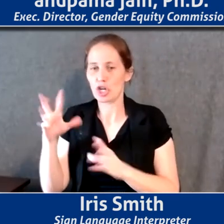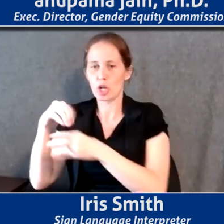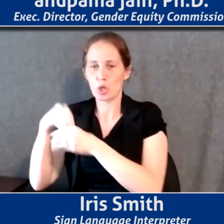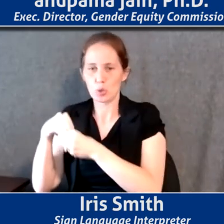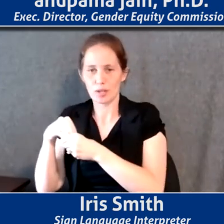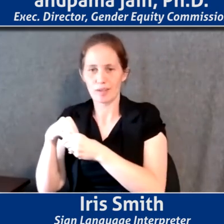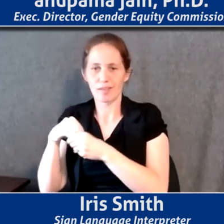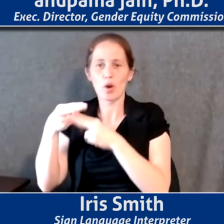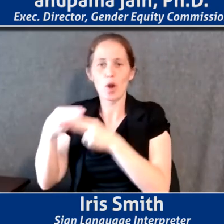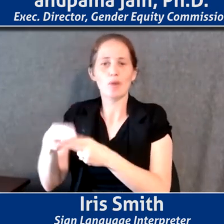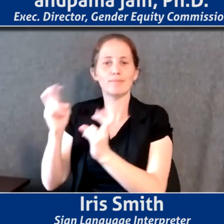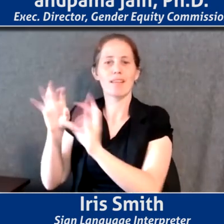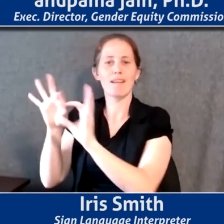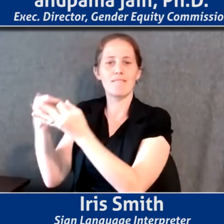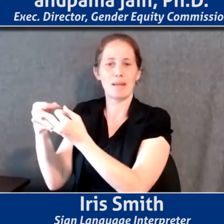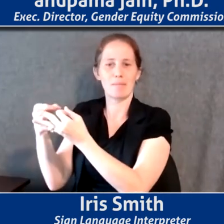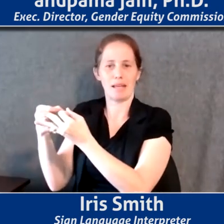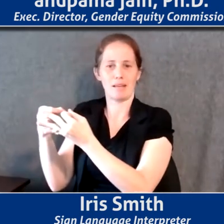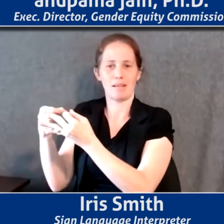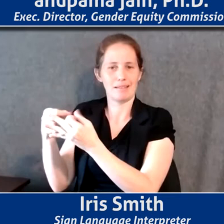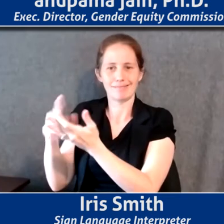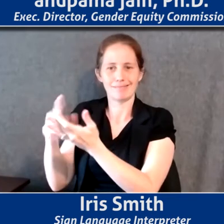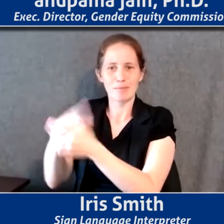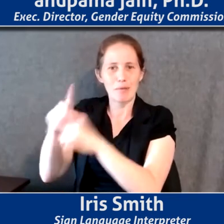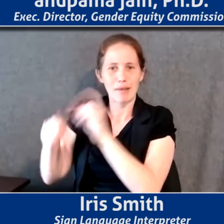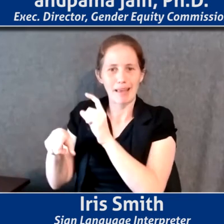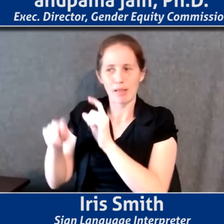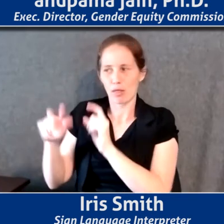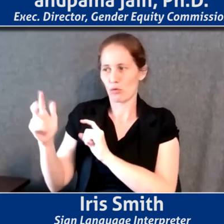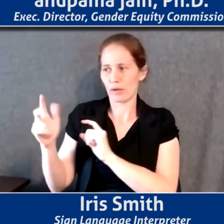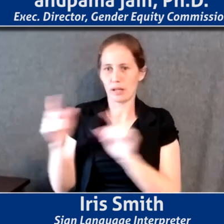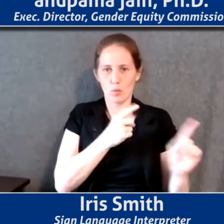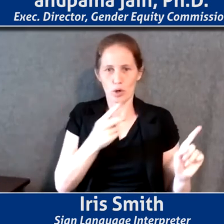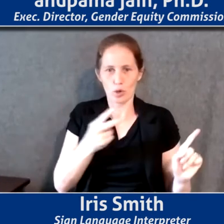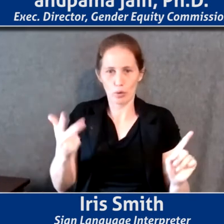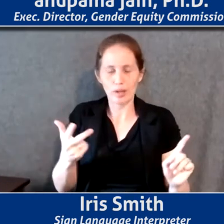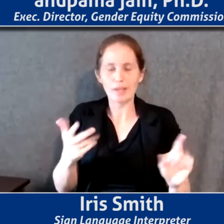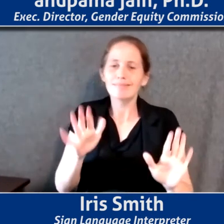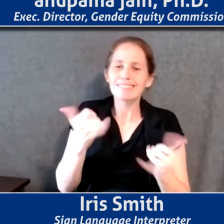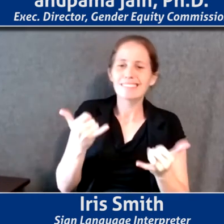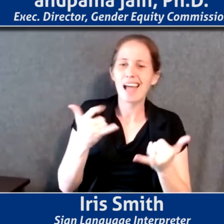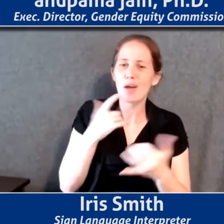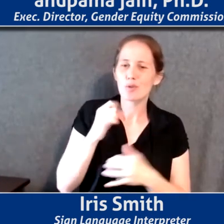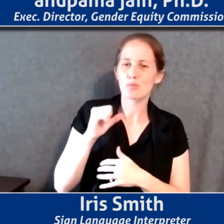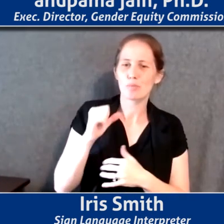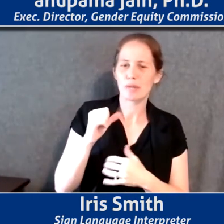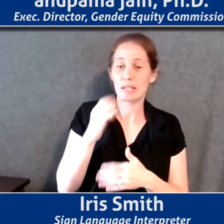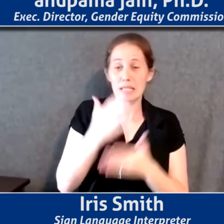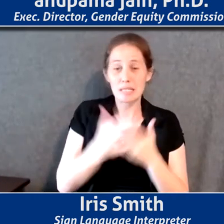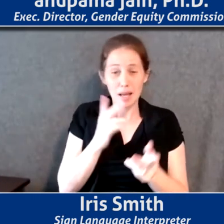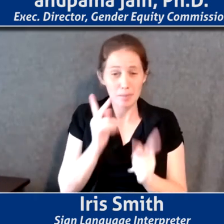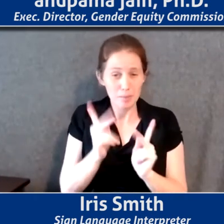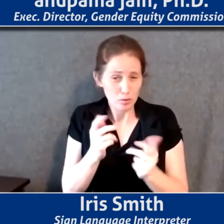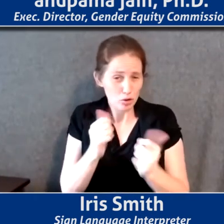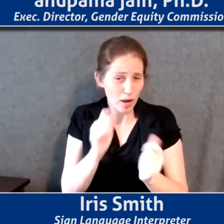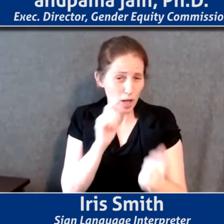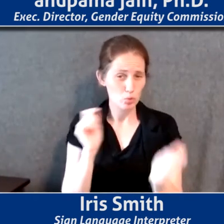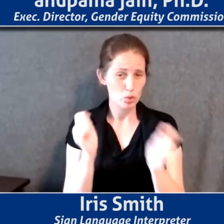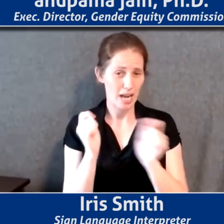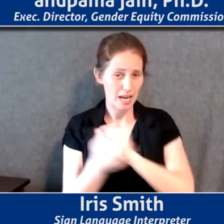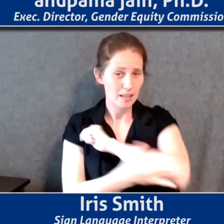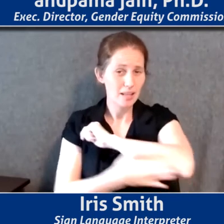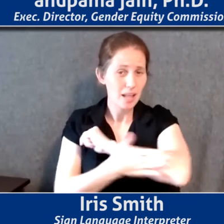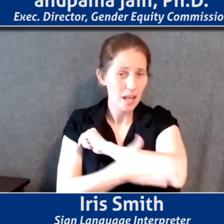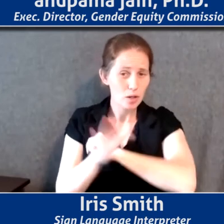called a family restroom. And so there is a movement. And I know some people are interested in changing the county code, because